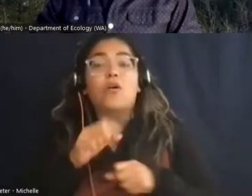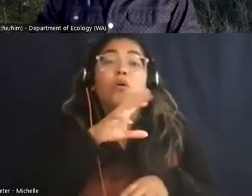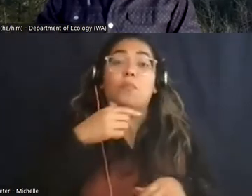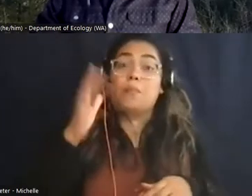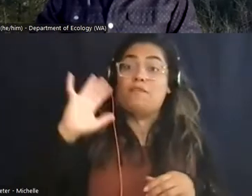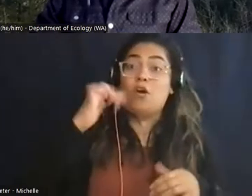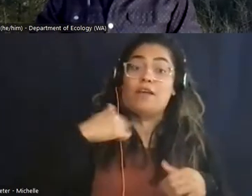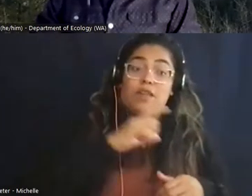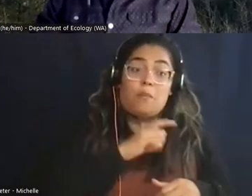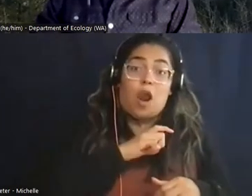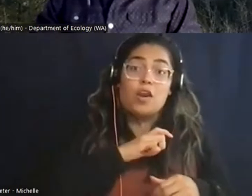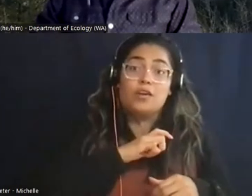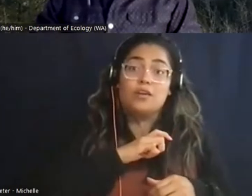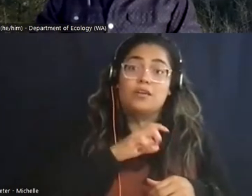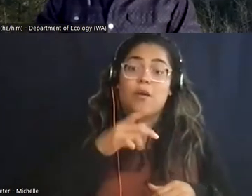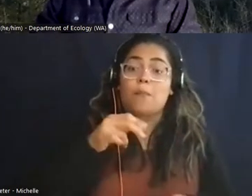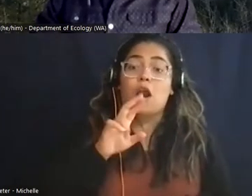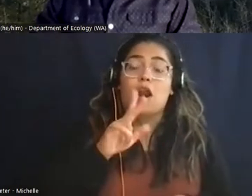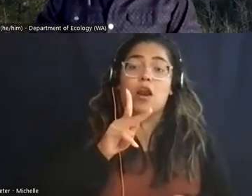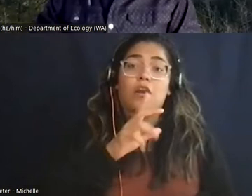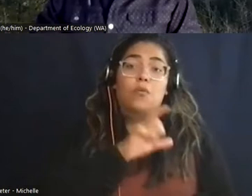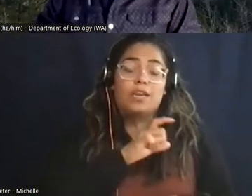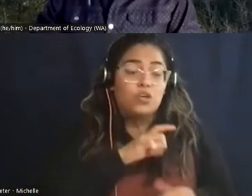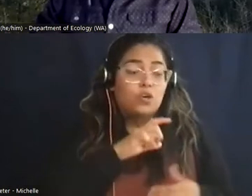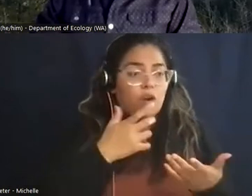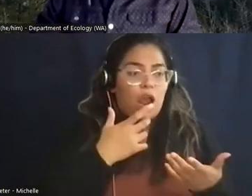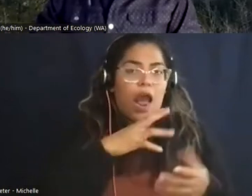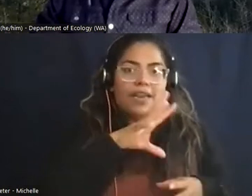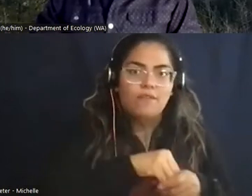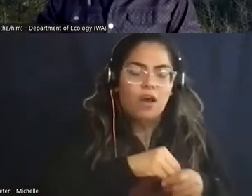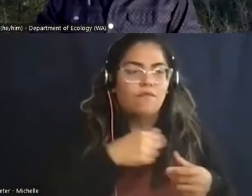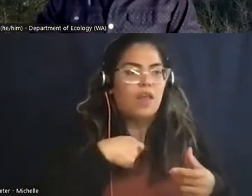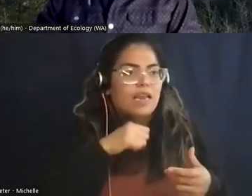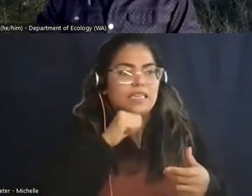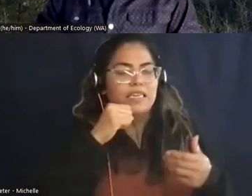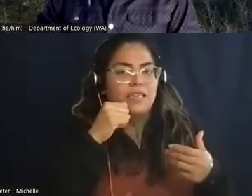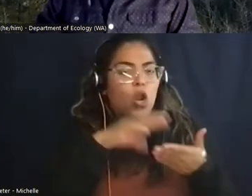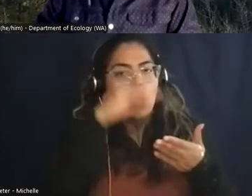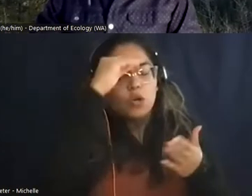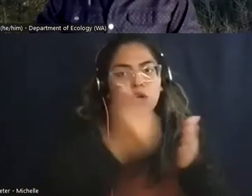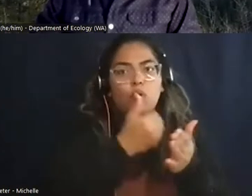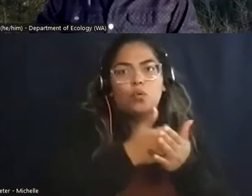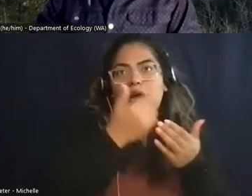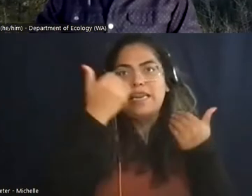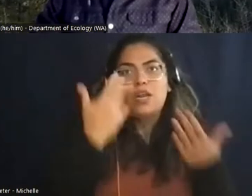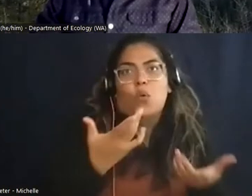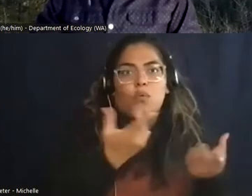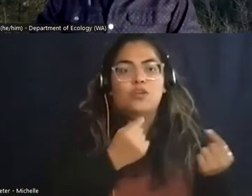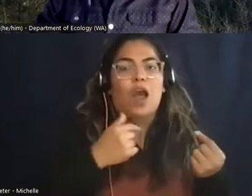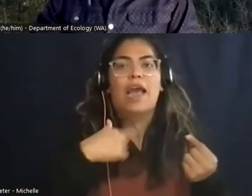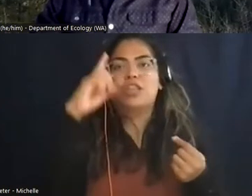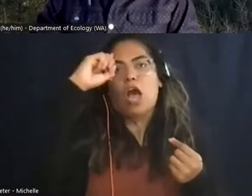I learned stuff about myself that I didn't know. I didn't know that I really enjoyed talking with people. I always thought I was an introvert. But